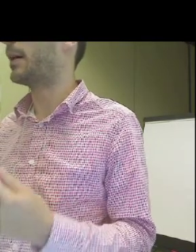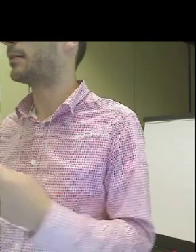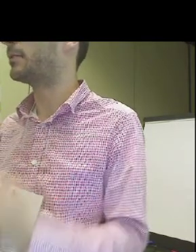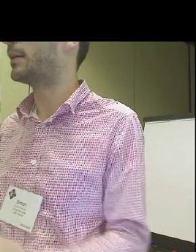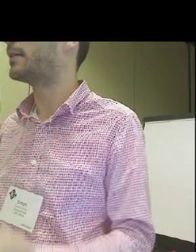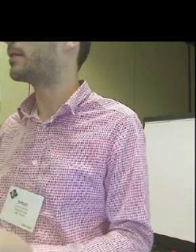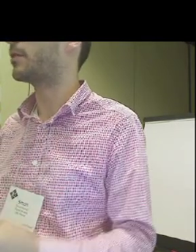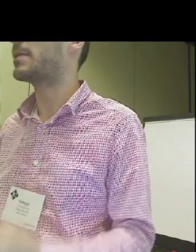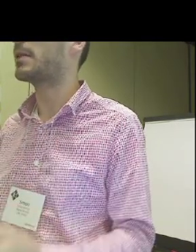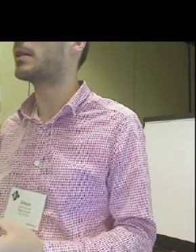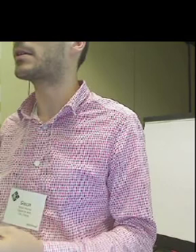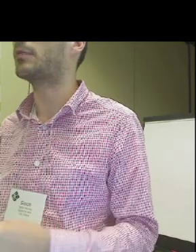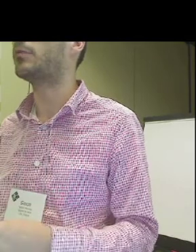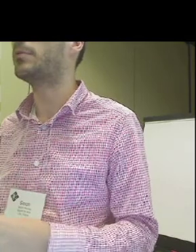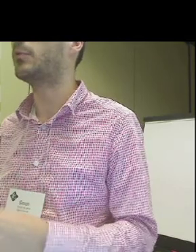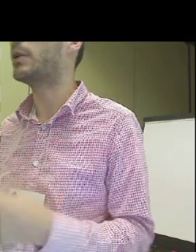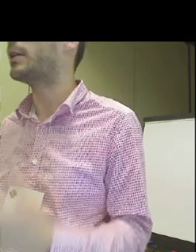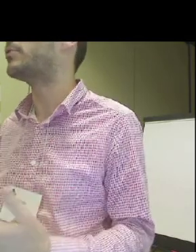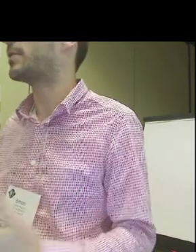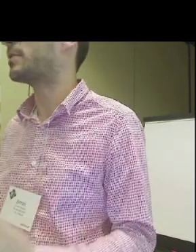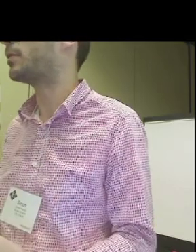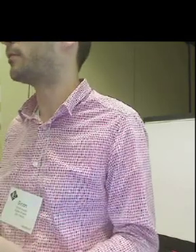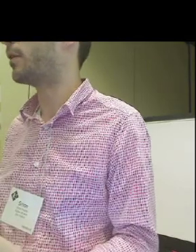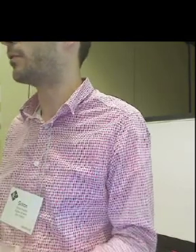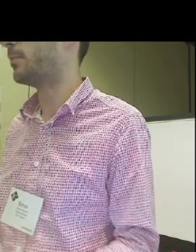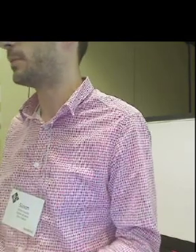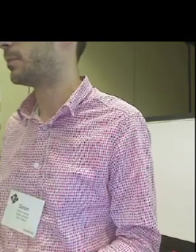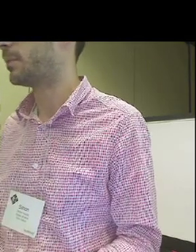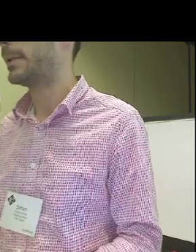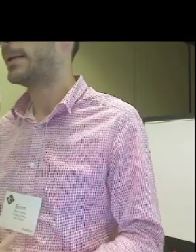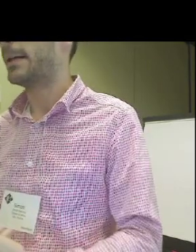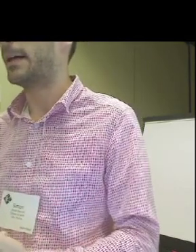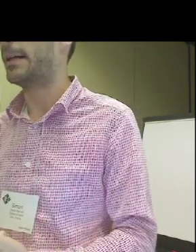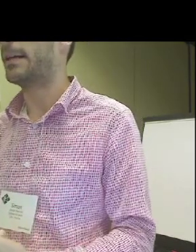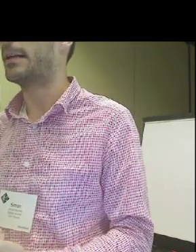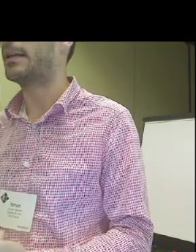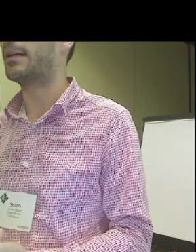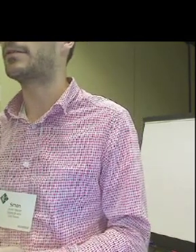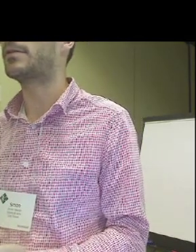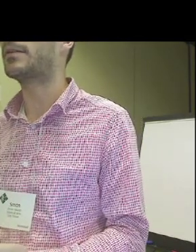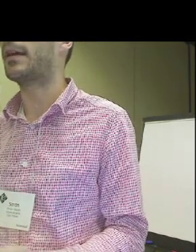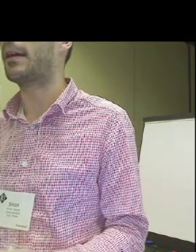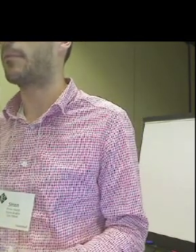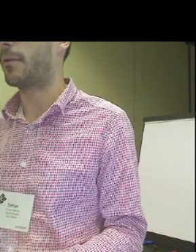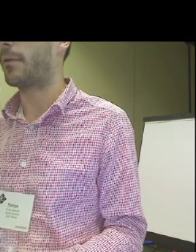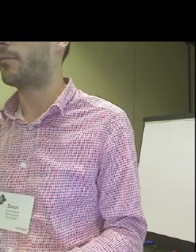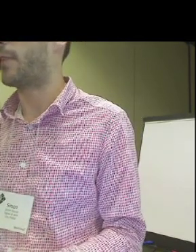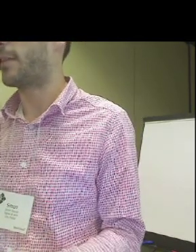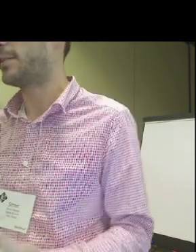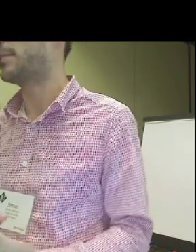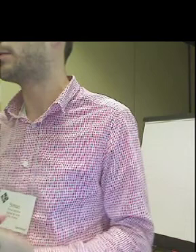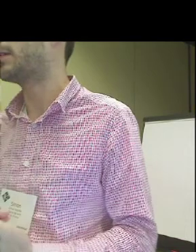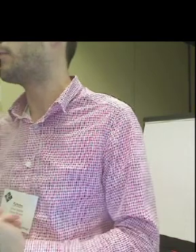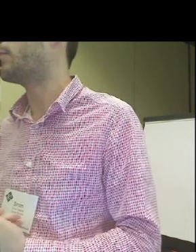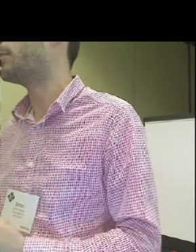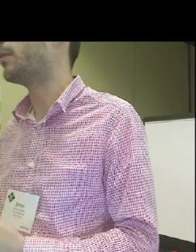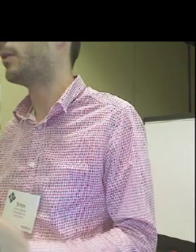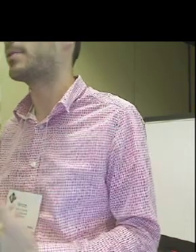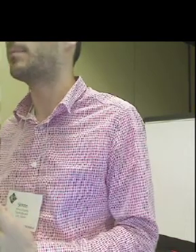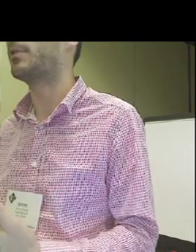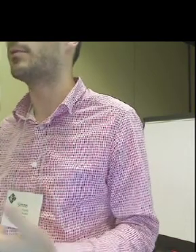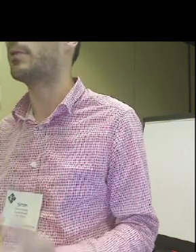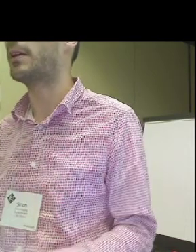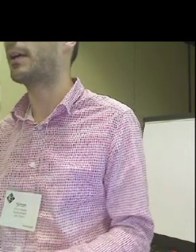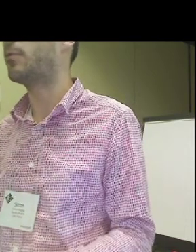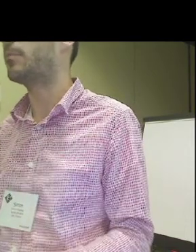like we had created some things that would really interest a lot of other people. And that didn't came from